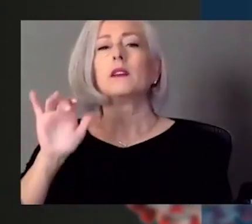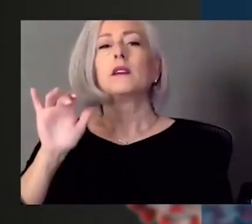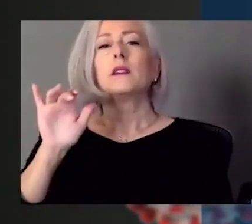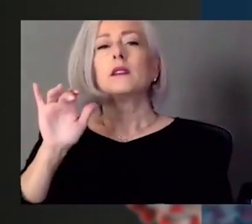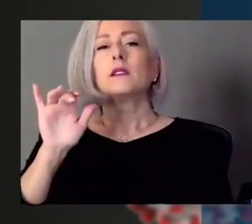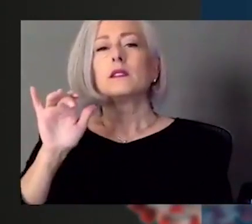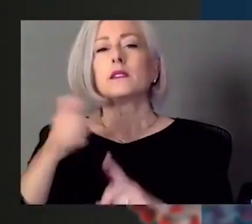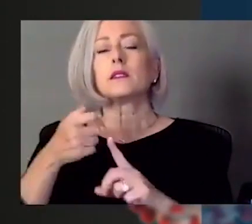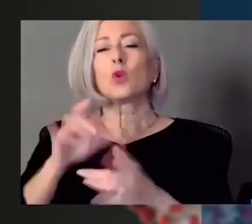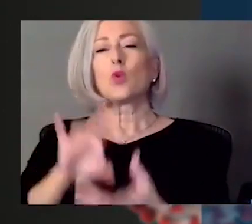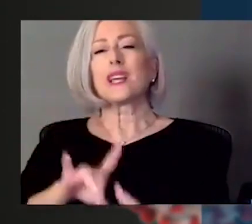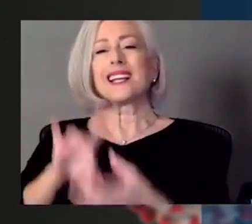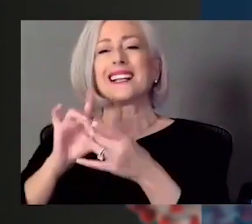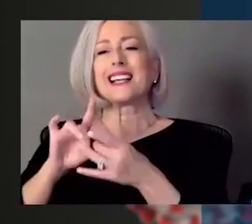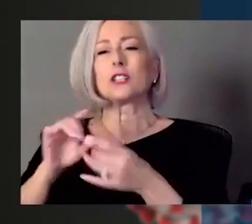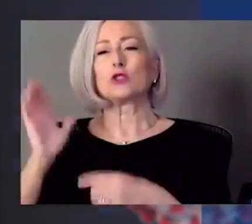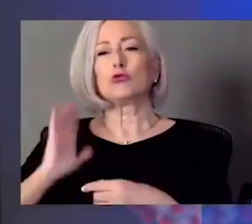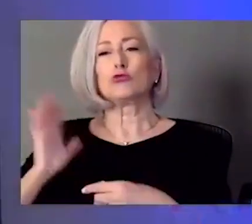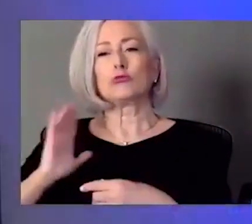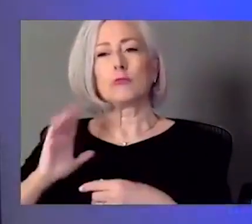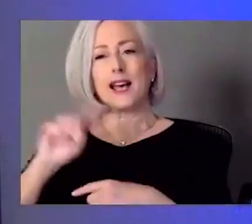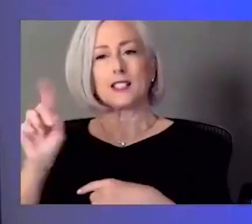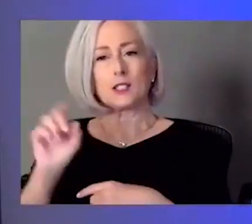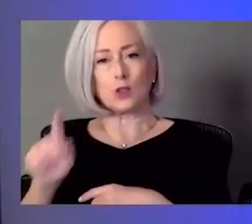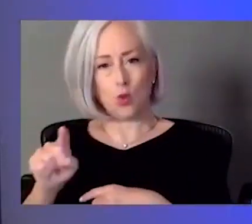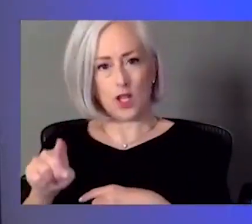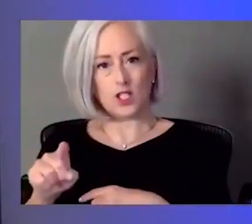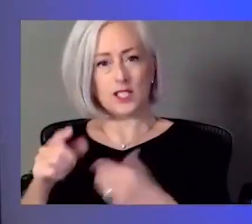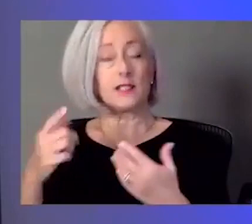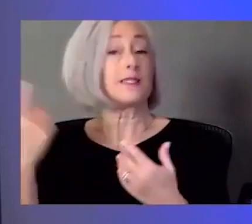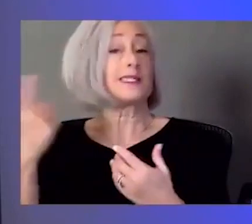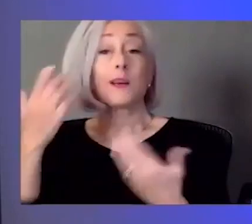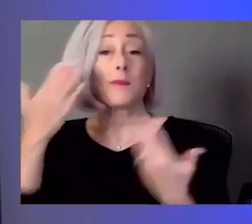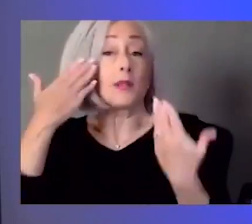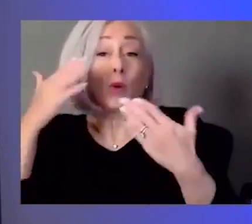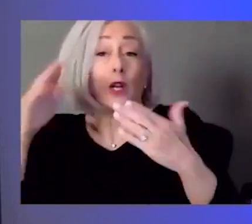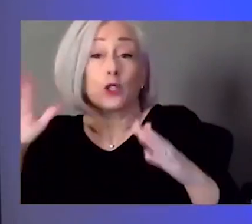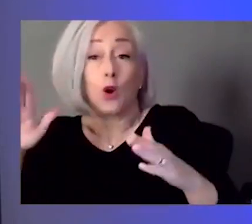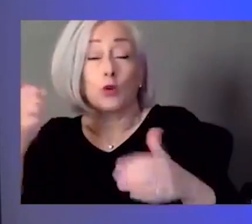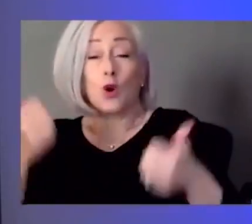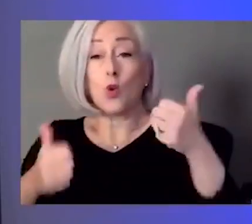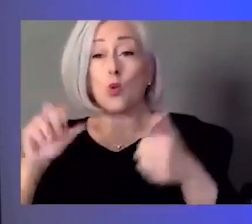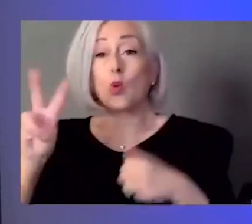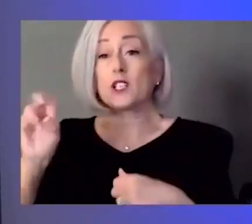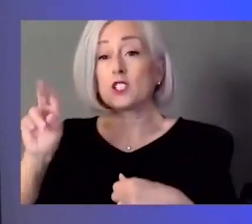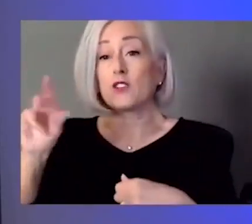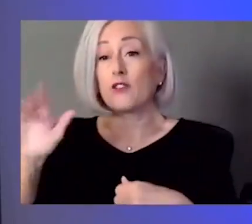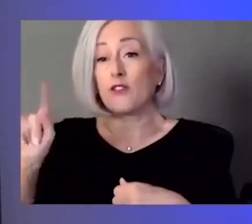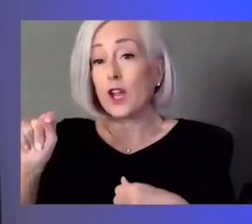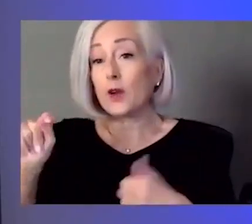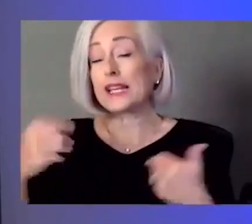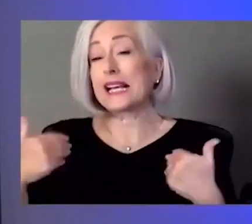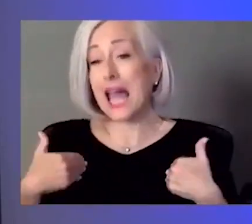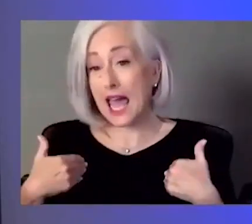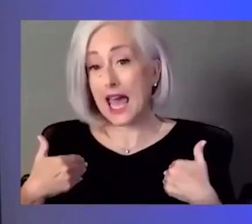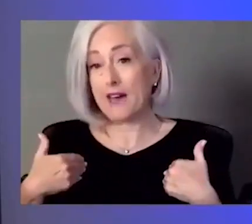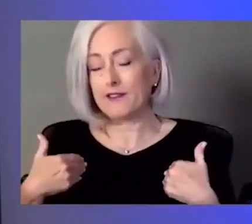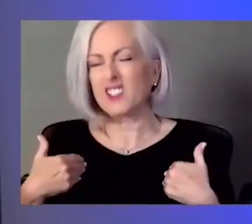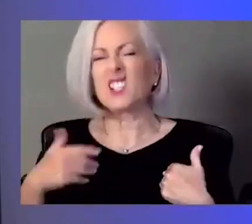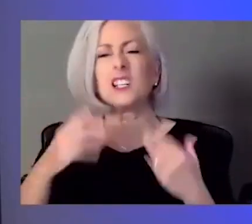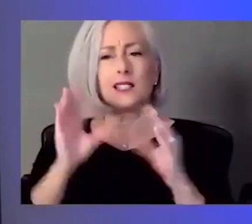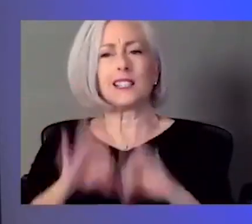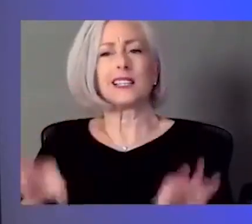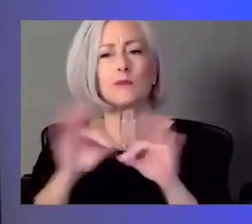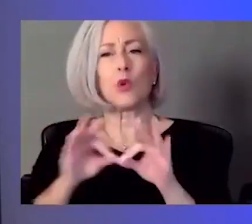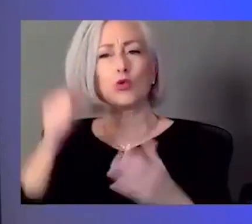question, something that we don't know with all of our COVID-19 cases is which variant did they have? So I think that's something just to keep in mind that we're not,